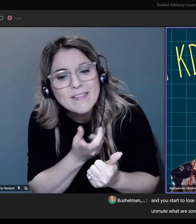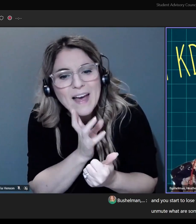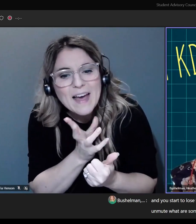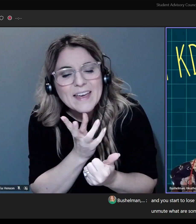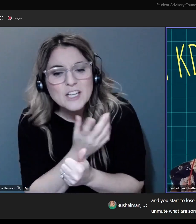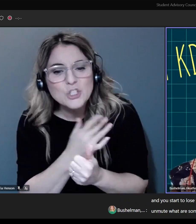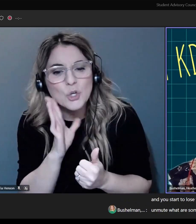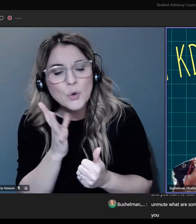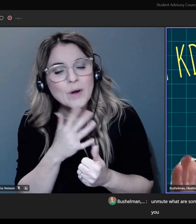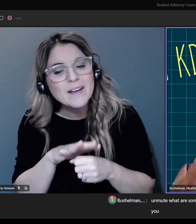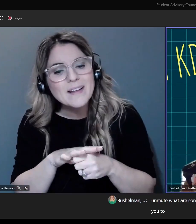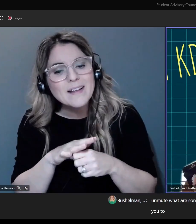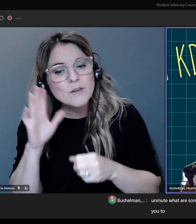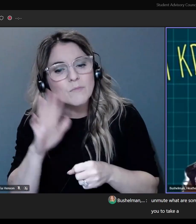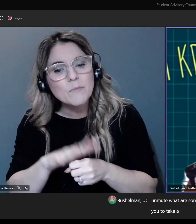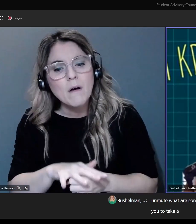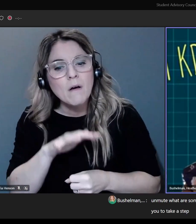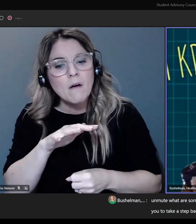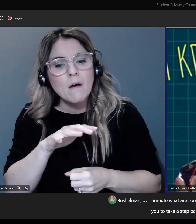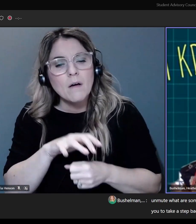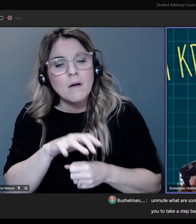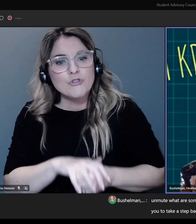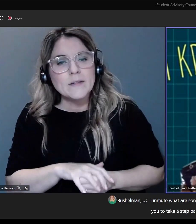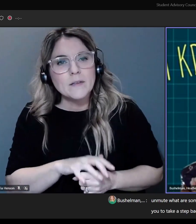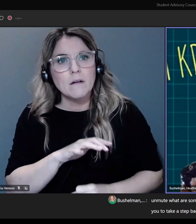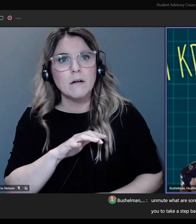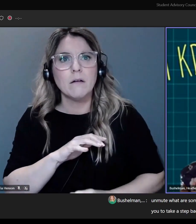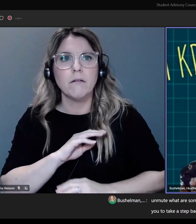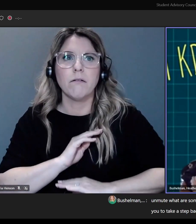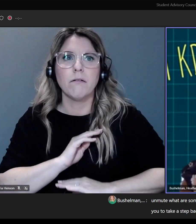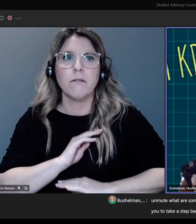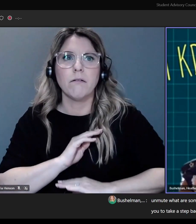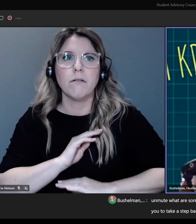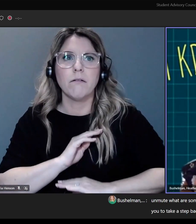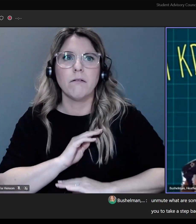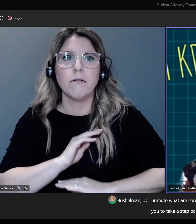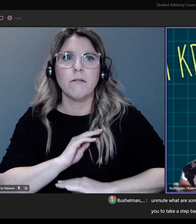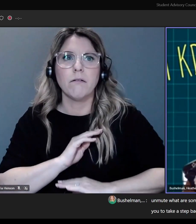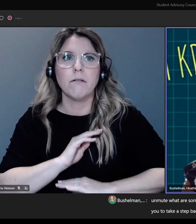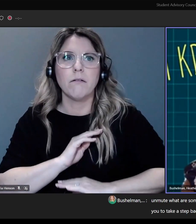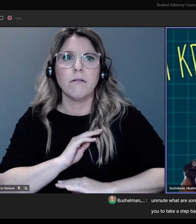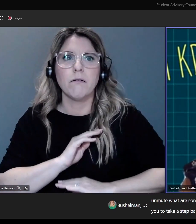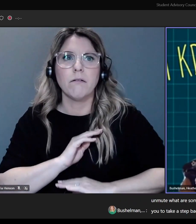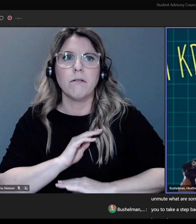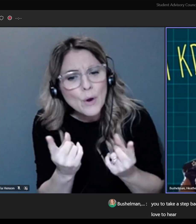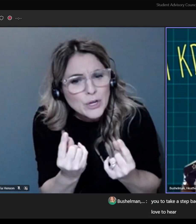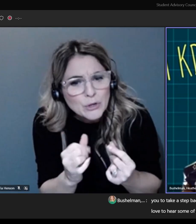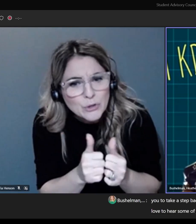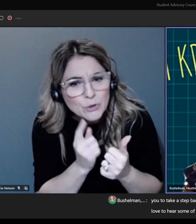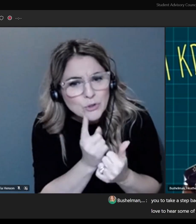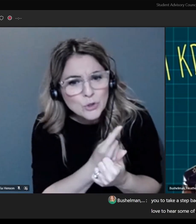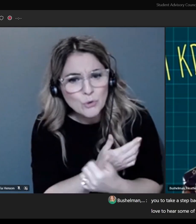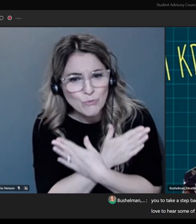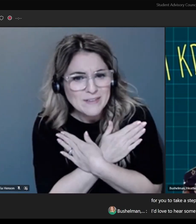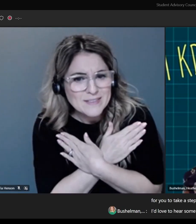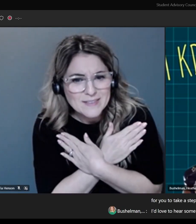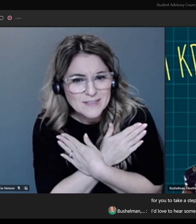works for you to take a step back, even if it's for three minutes? So, I'd love to hear some of your thoughts.